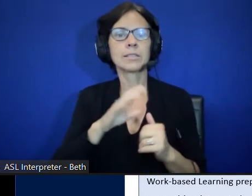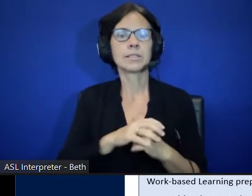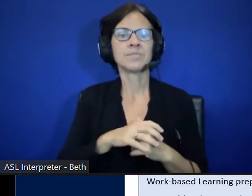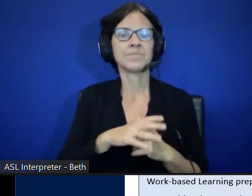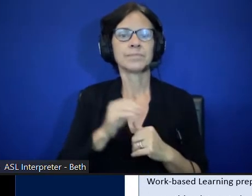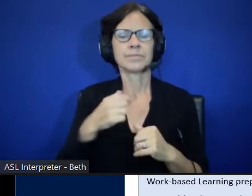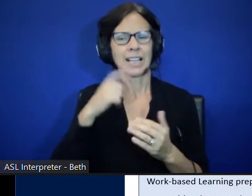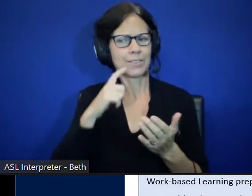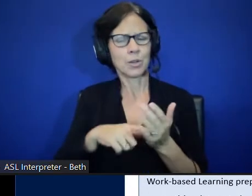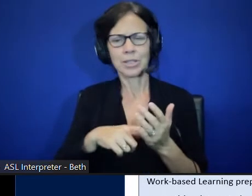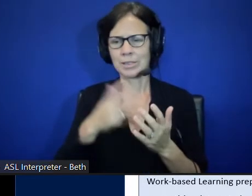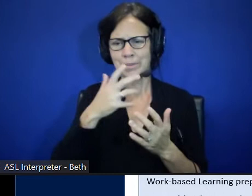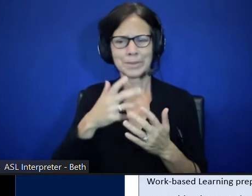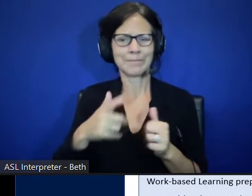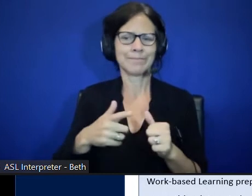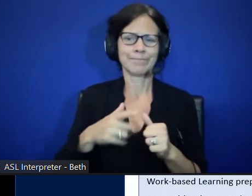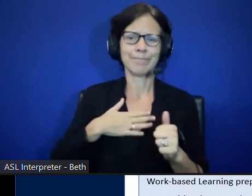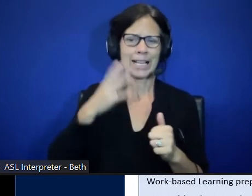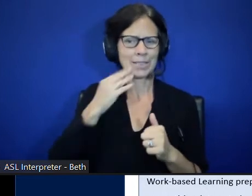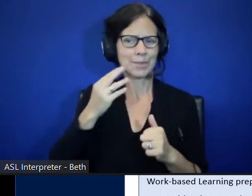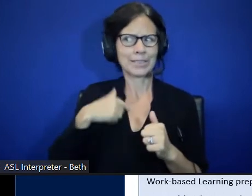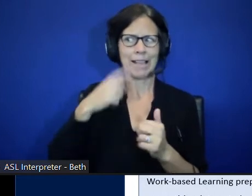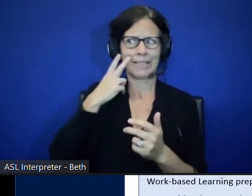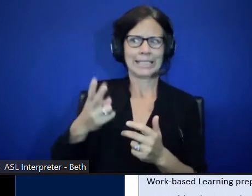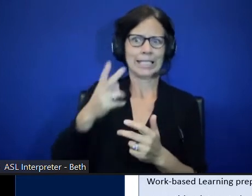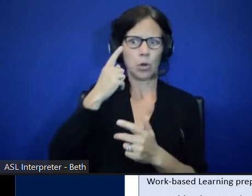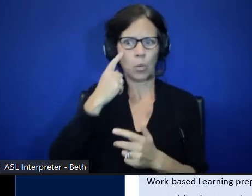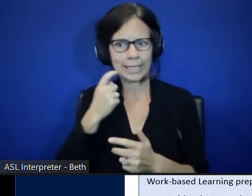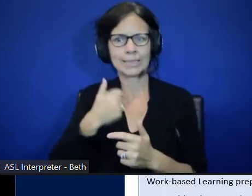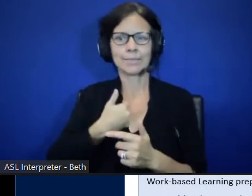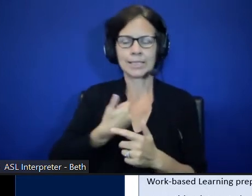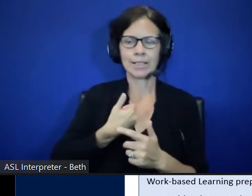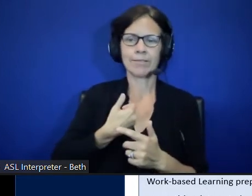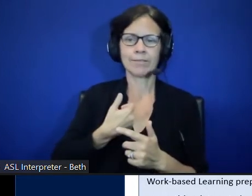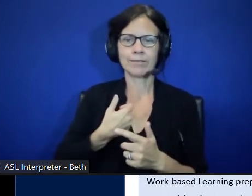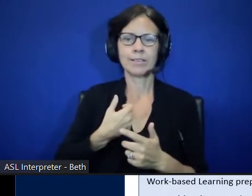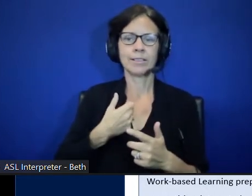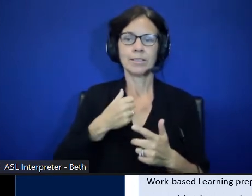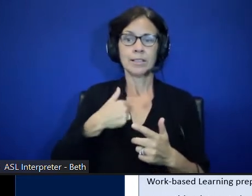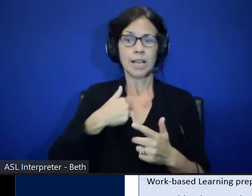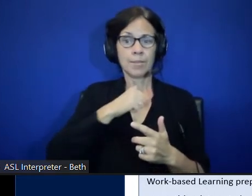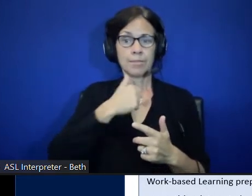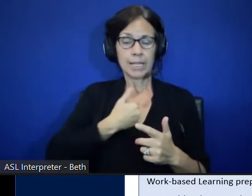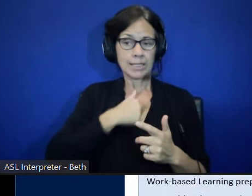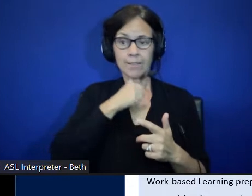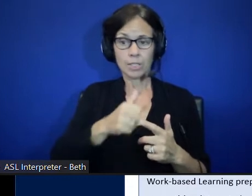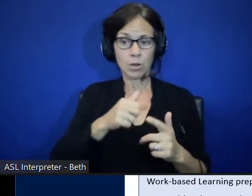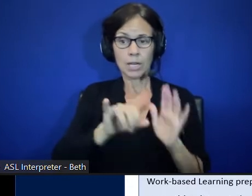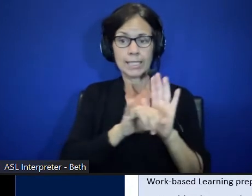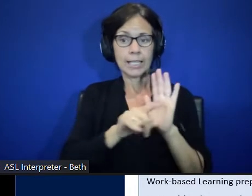firsthand from the students I work with. I experienced this firsthand, even though I don't identify as someone with a disability.